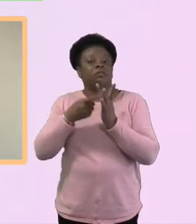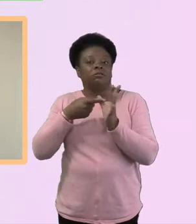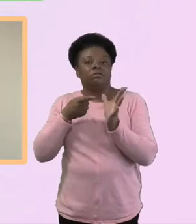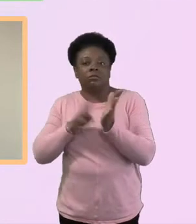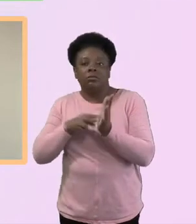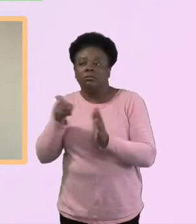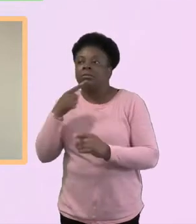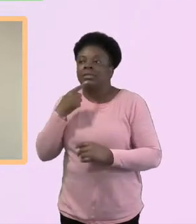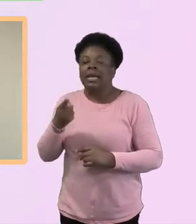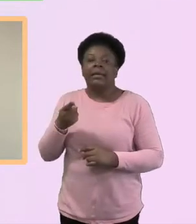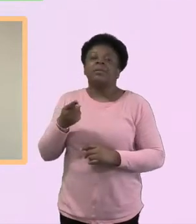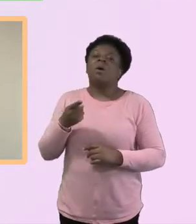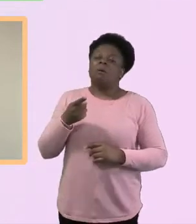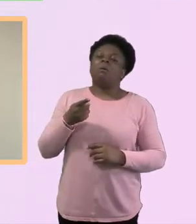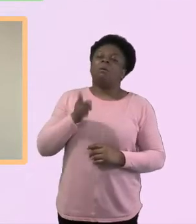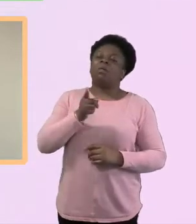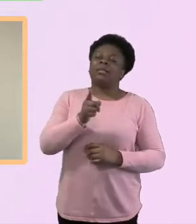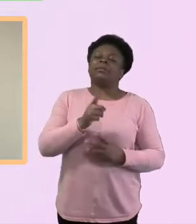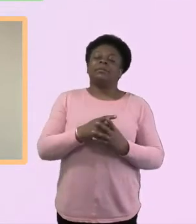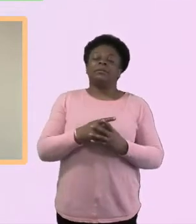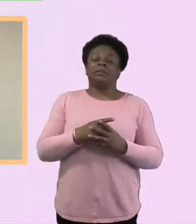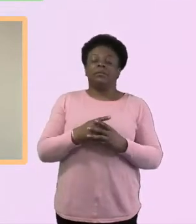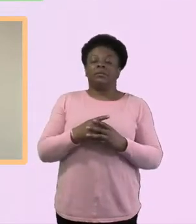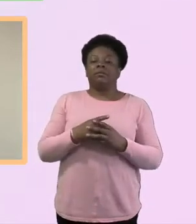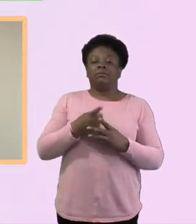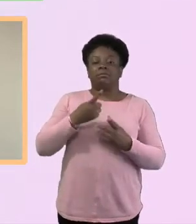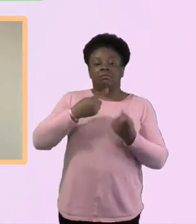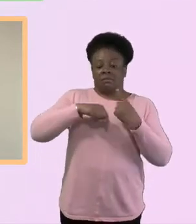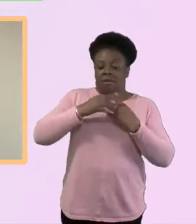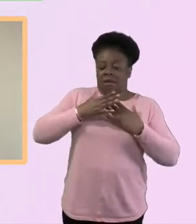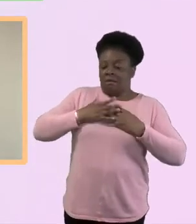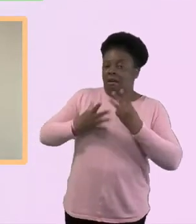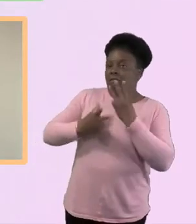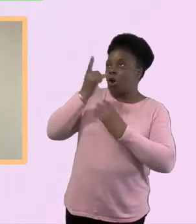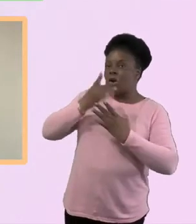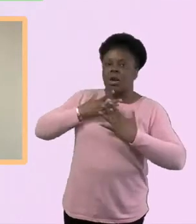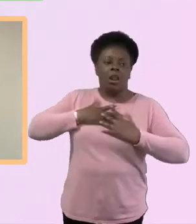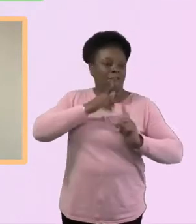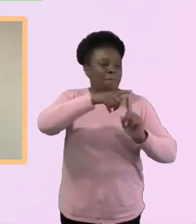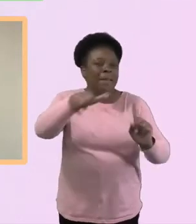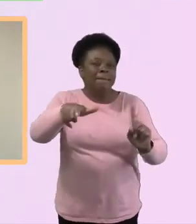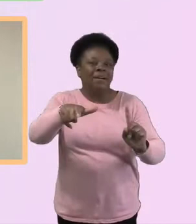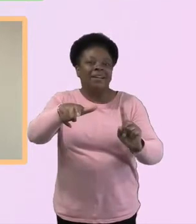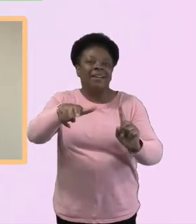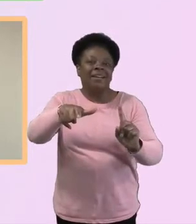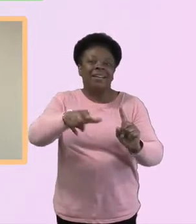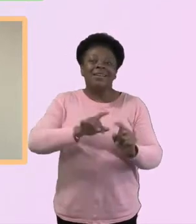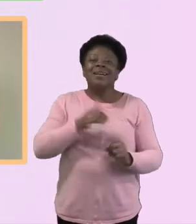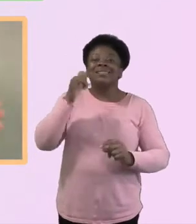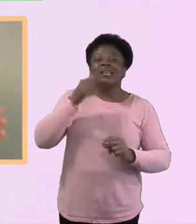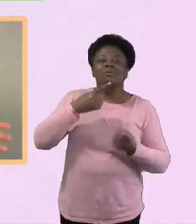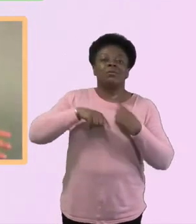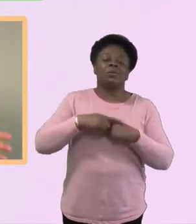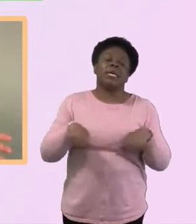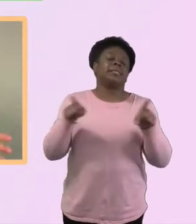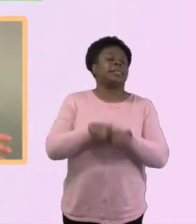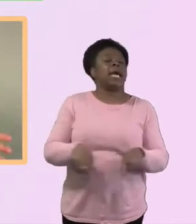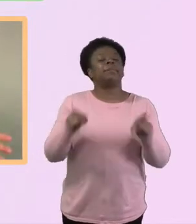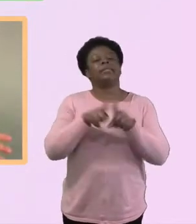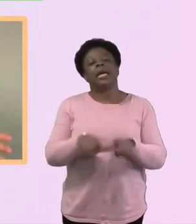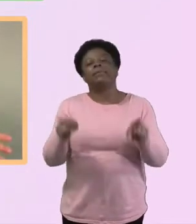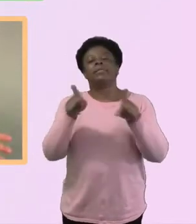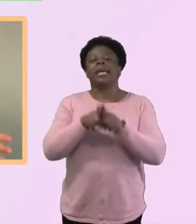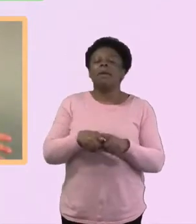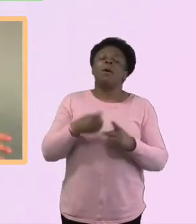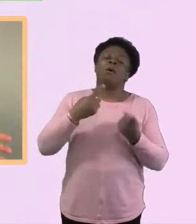have, have maybe historically found ways to do that, but then fallen into our, our same routines and kind of go, this is what we do, this is how we do